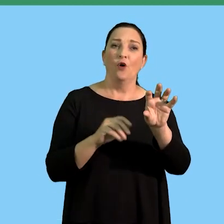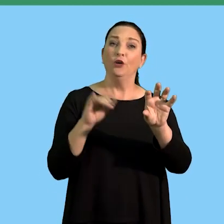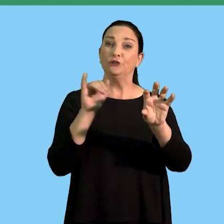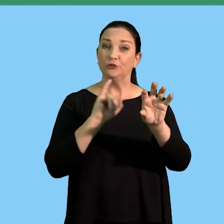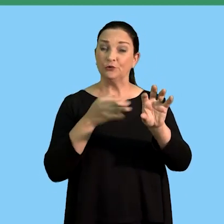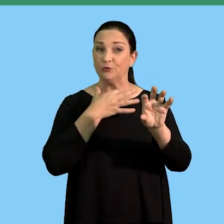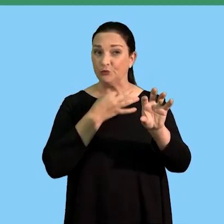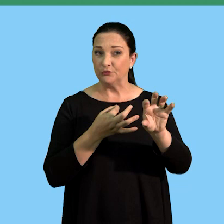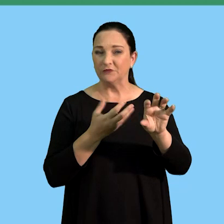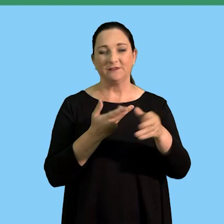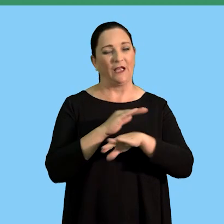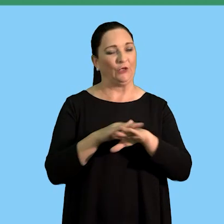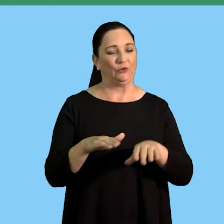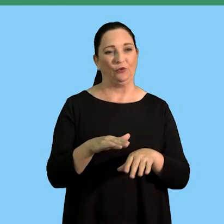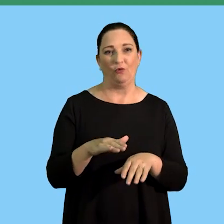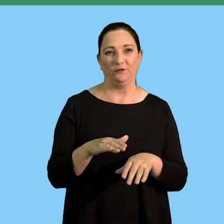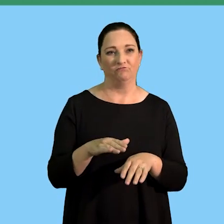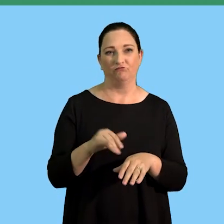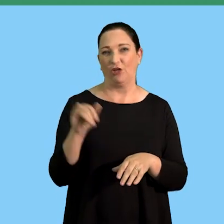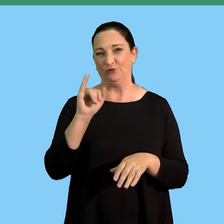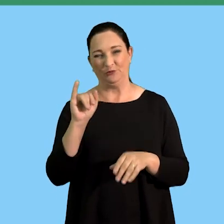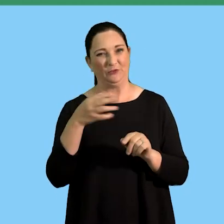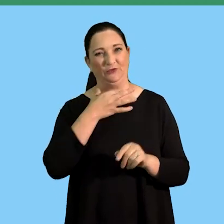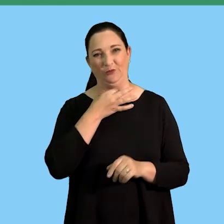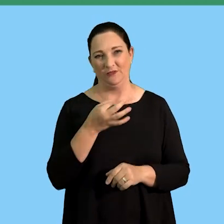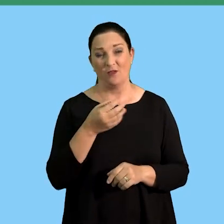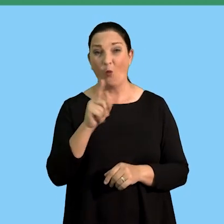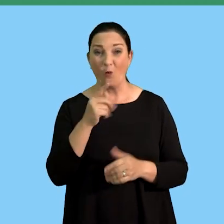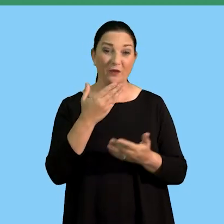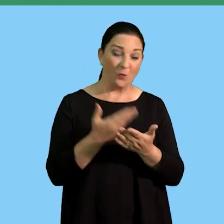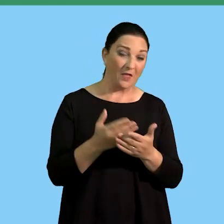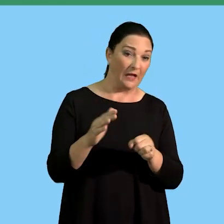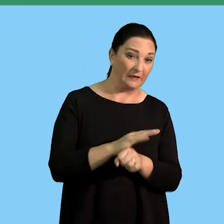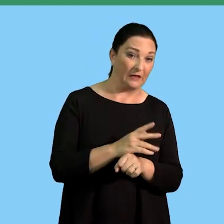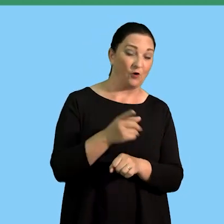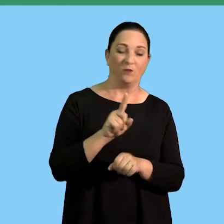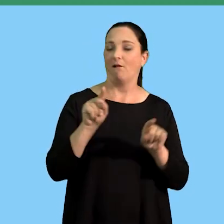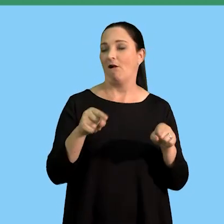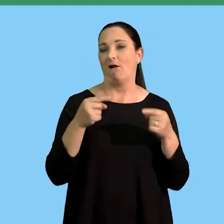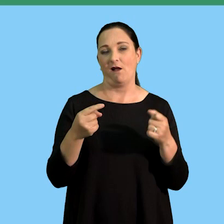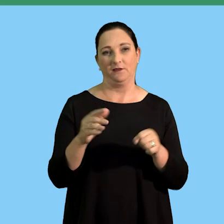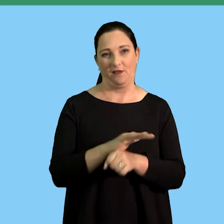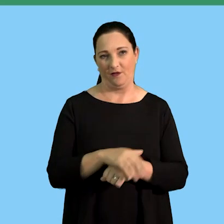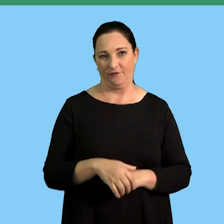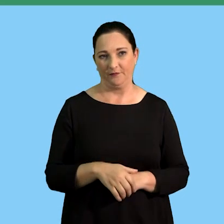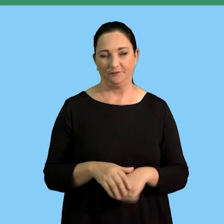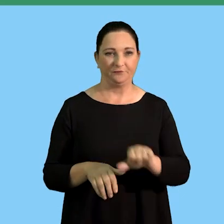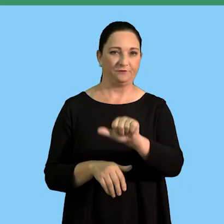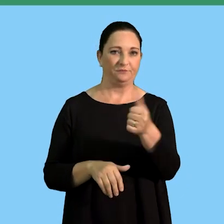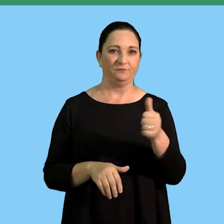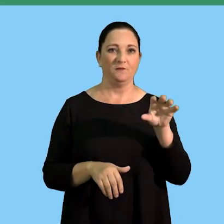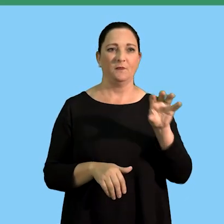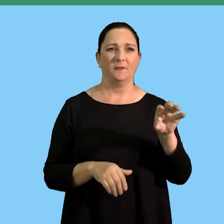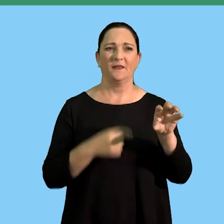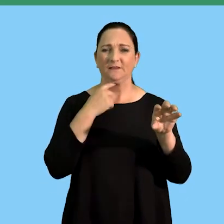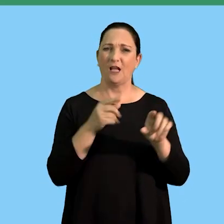owner one day you should know what type of risks can be covered and what type of risks cannot be covered then we also